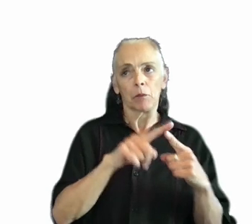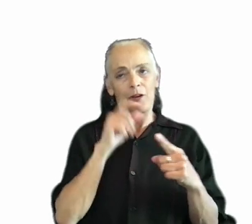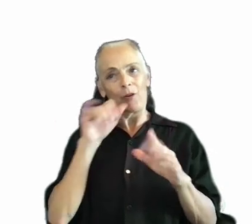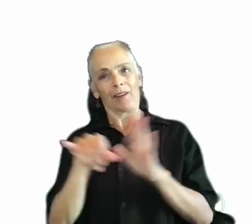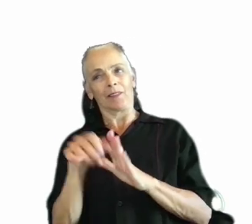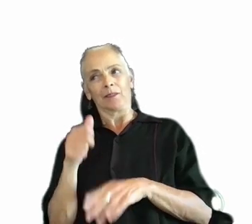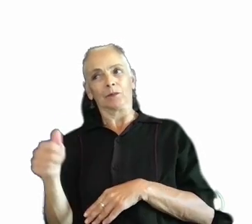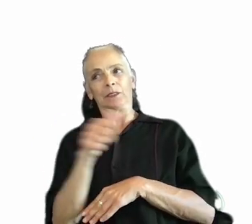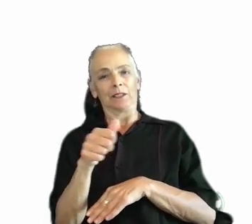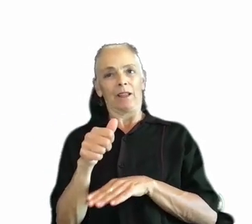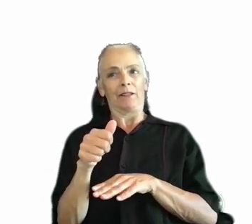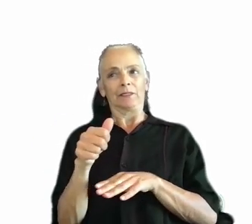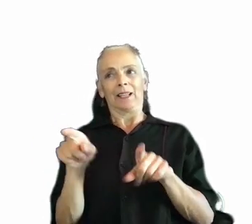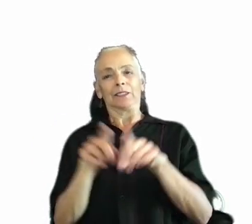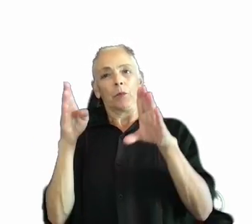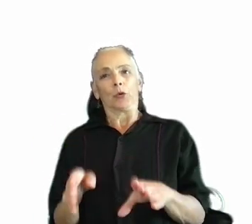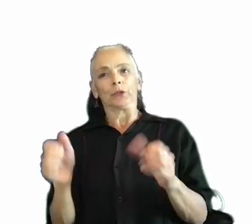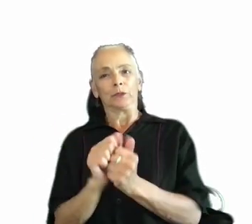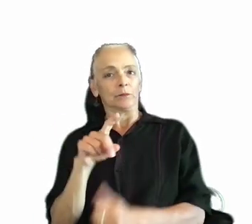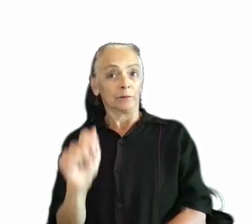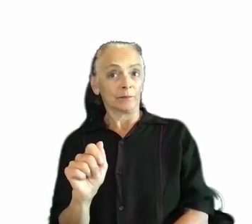themselves as a person with a disability.